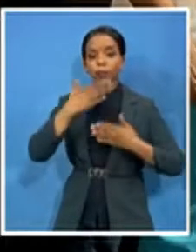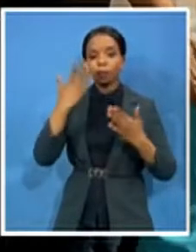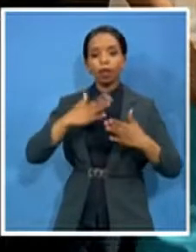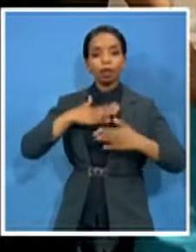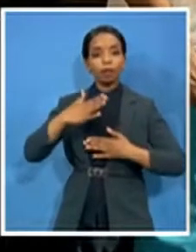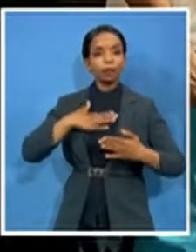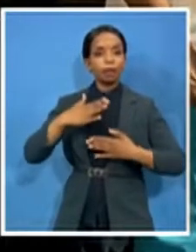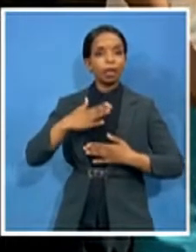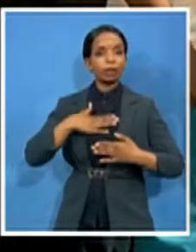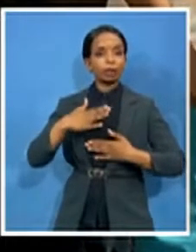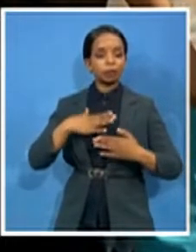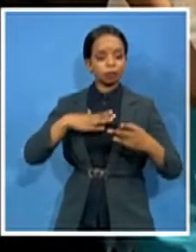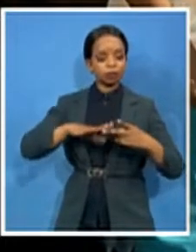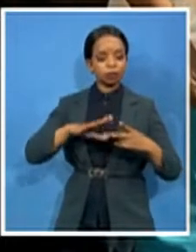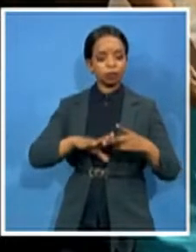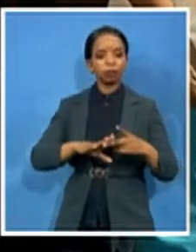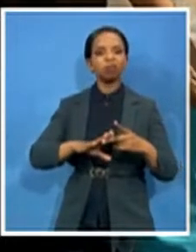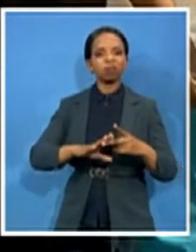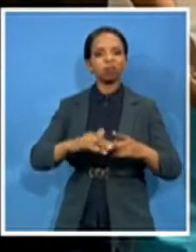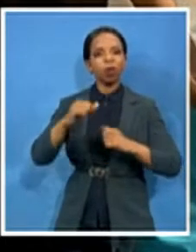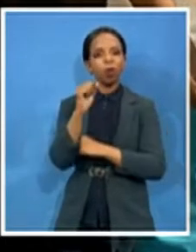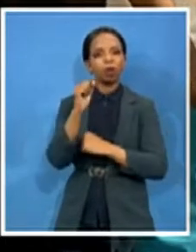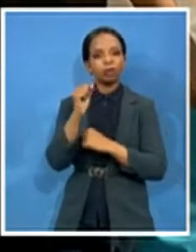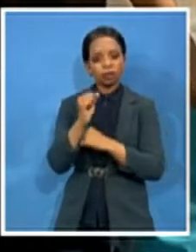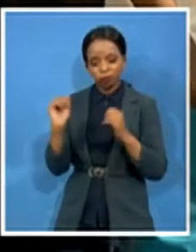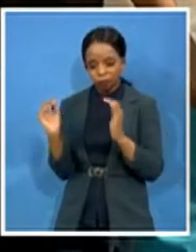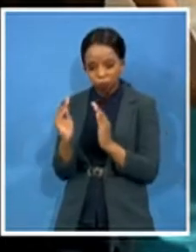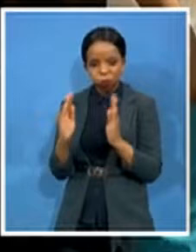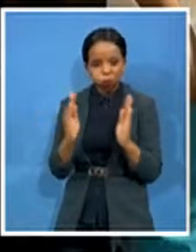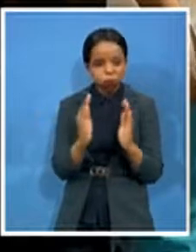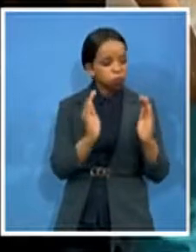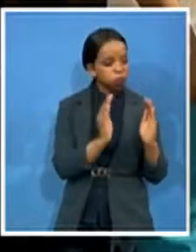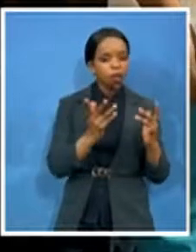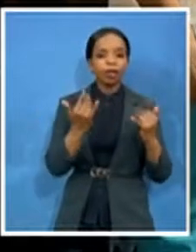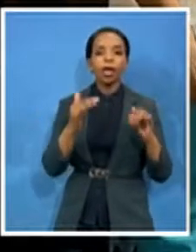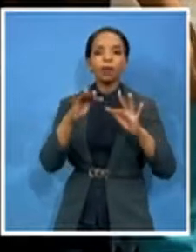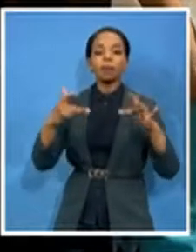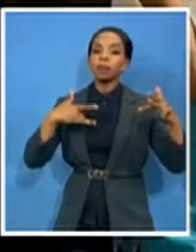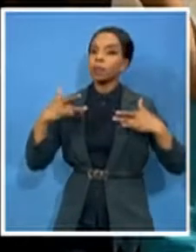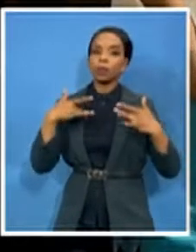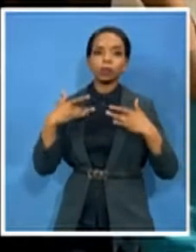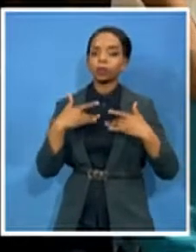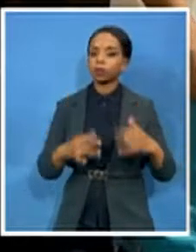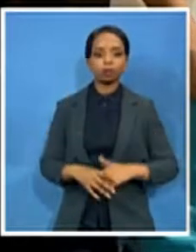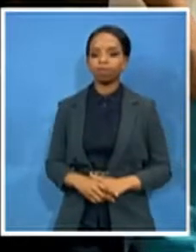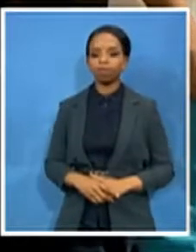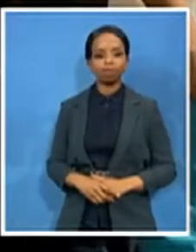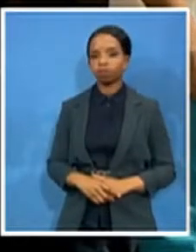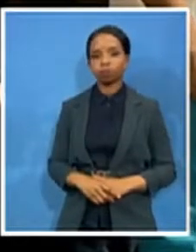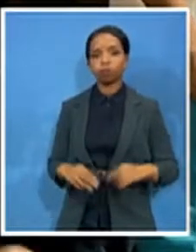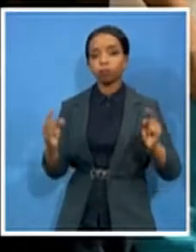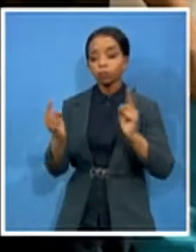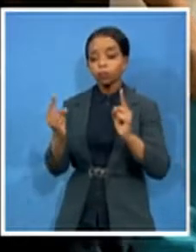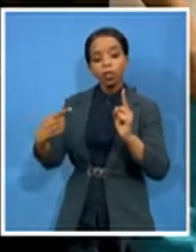cannot expect at this time to hear people consent about lack of contact tracing and we would know as the premier